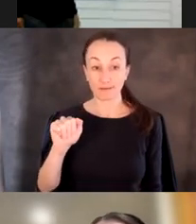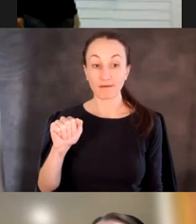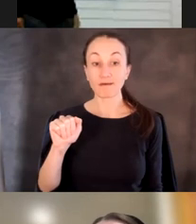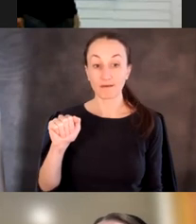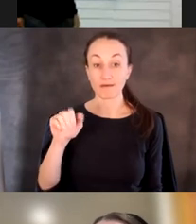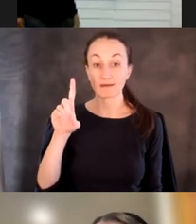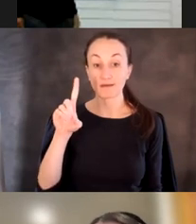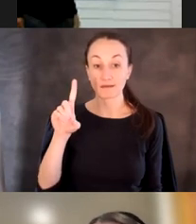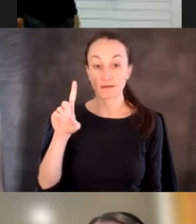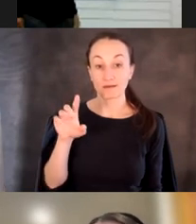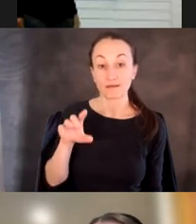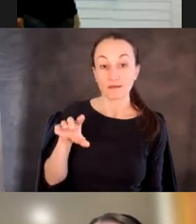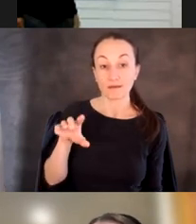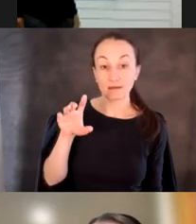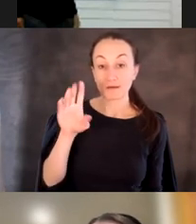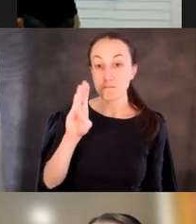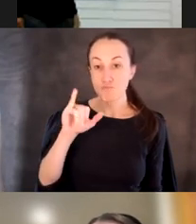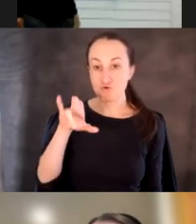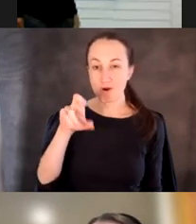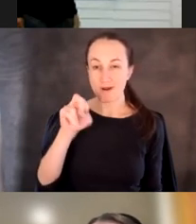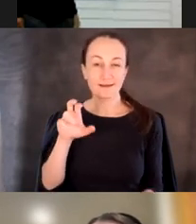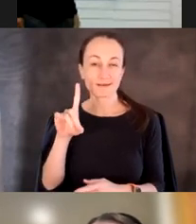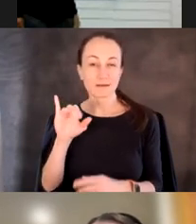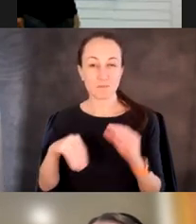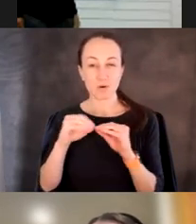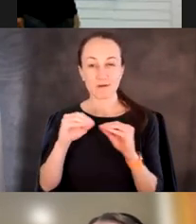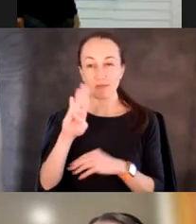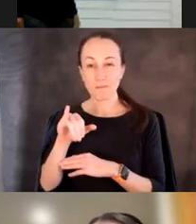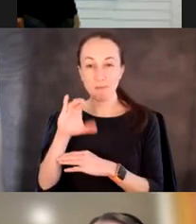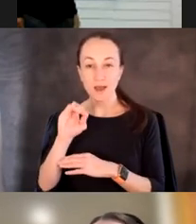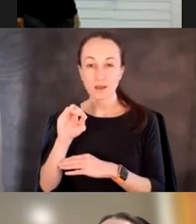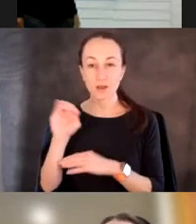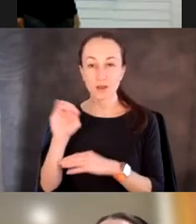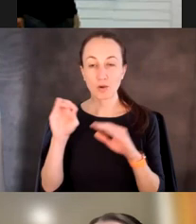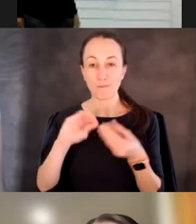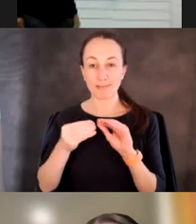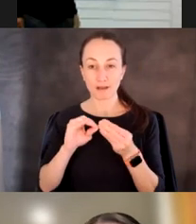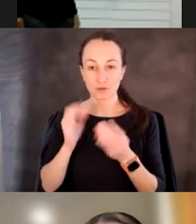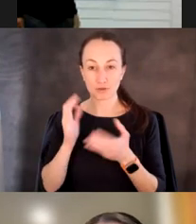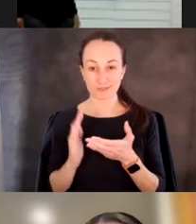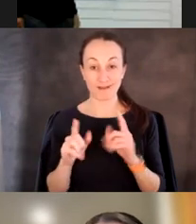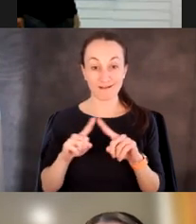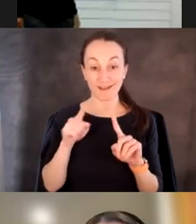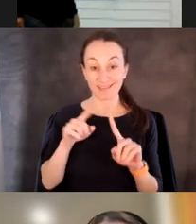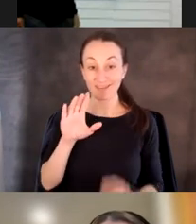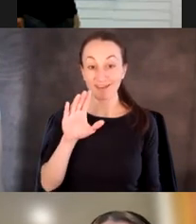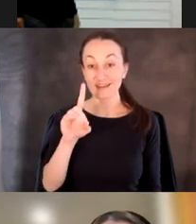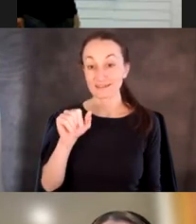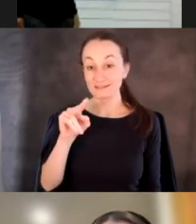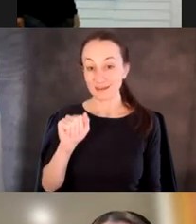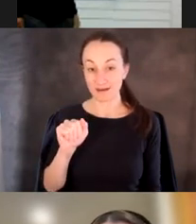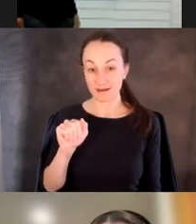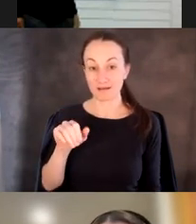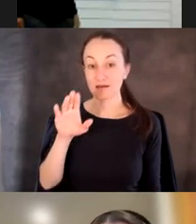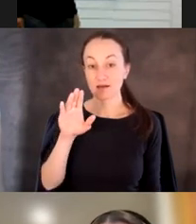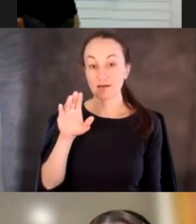side and Dana and Stefan, um, both, uh, worked on a lot of the software actually that was, that was necessary to